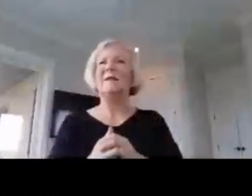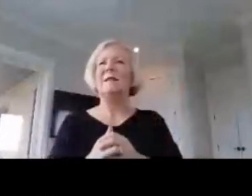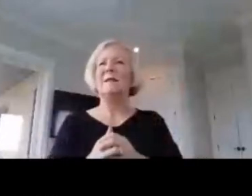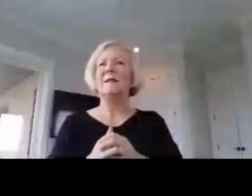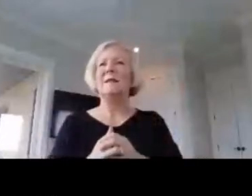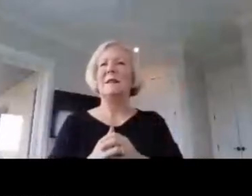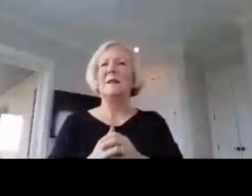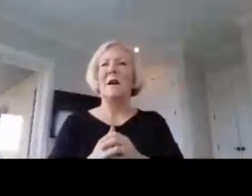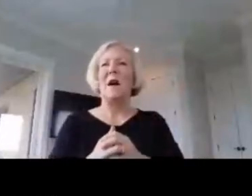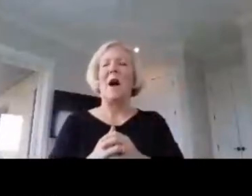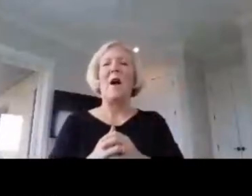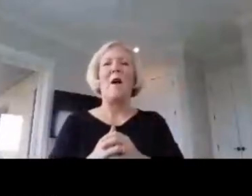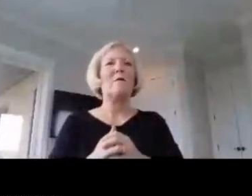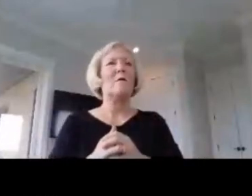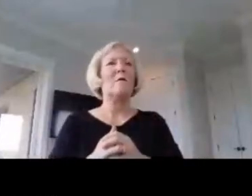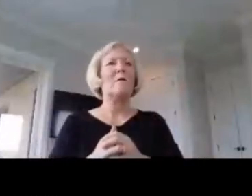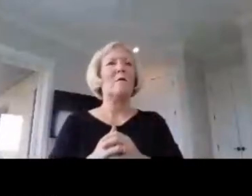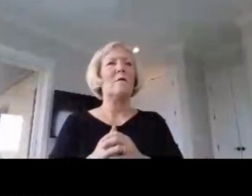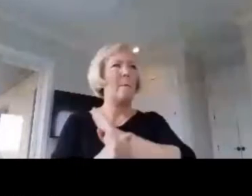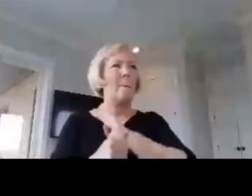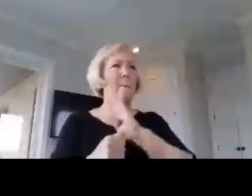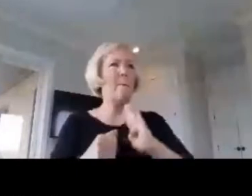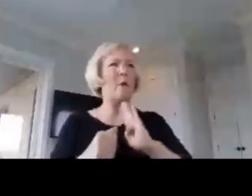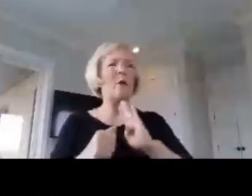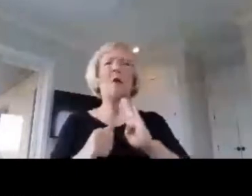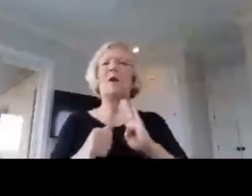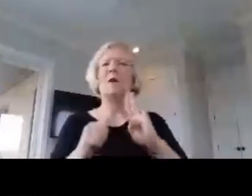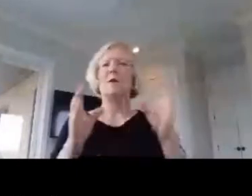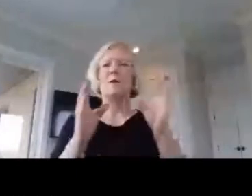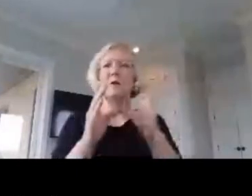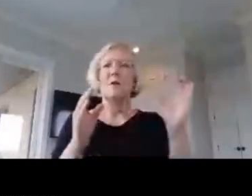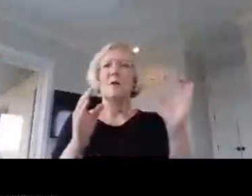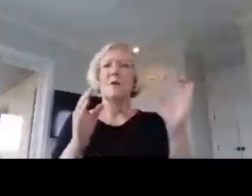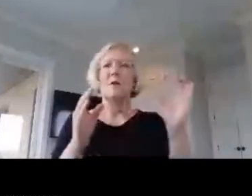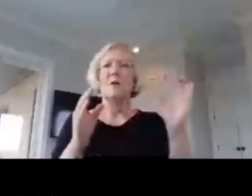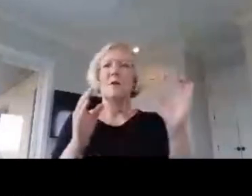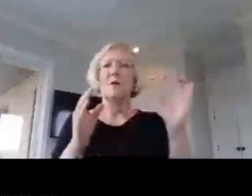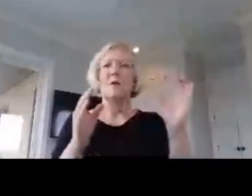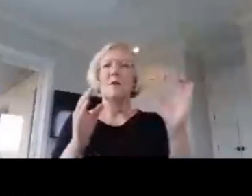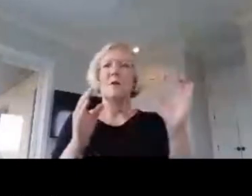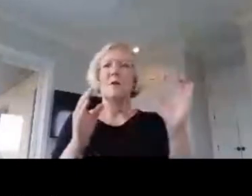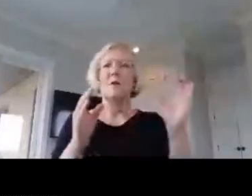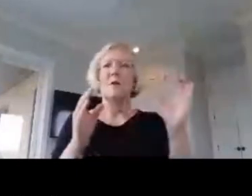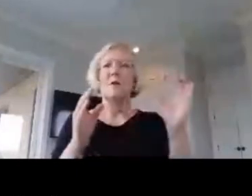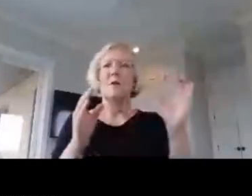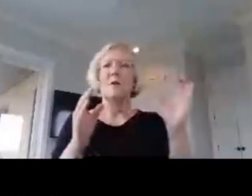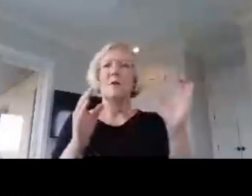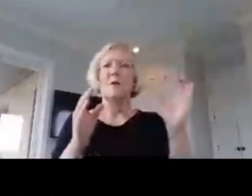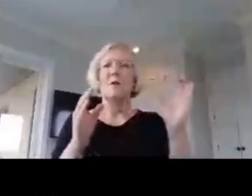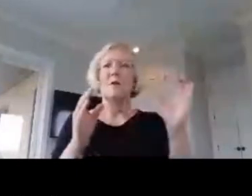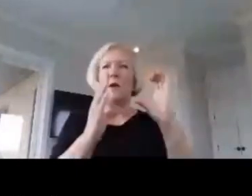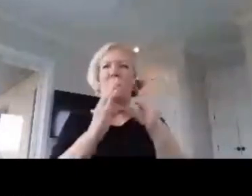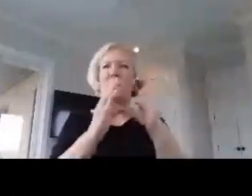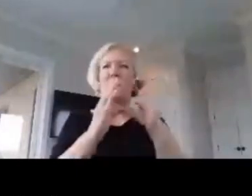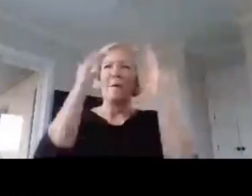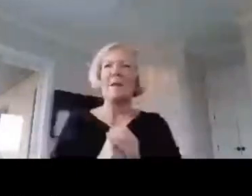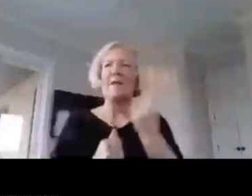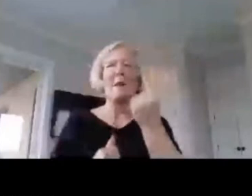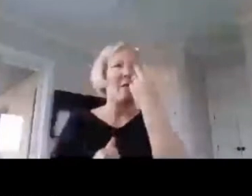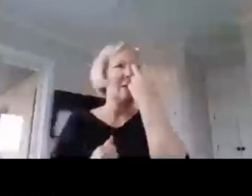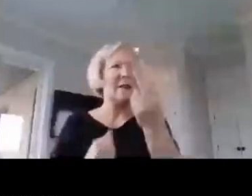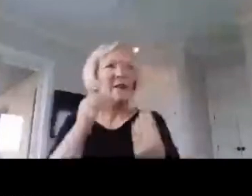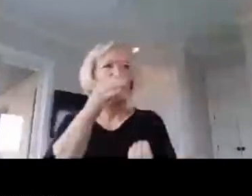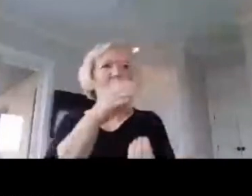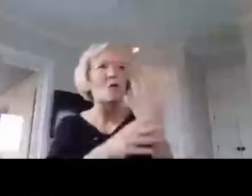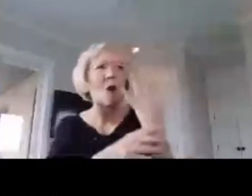-certified teachers, the daughter of a board-certified teacher, and someone I've literally seen grow from